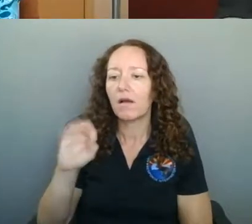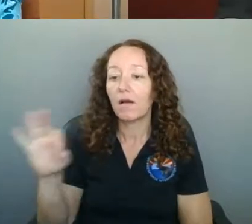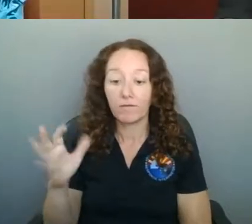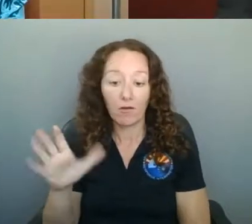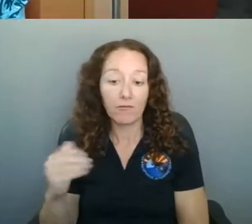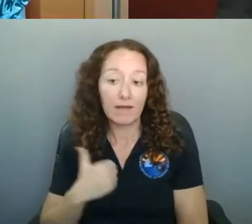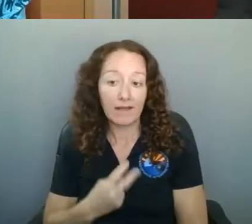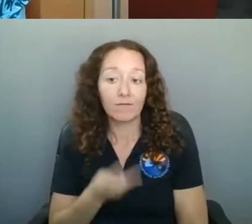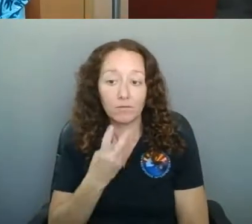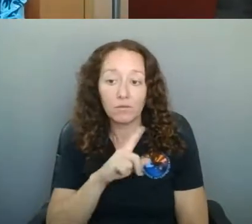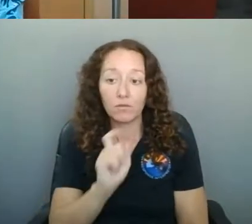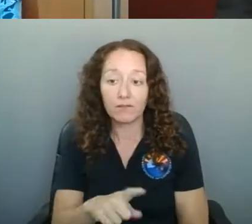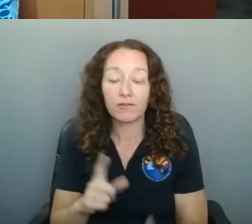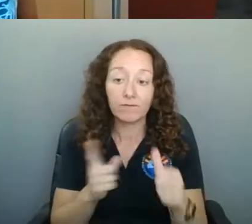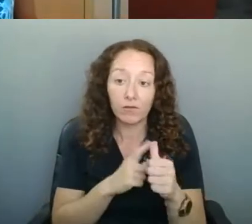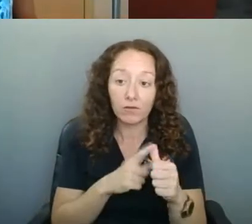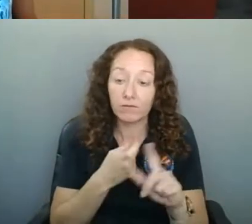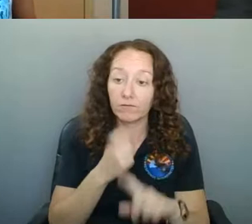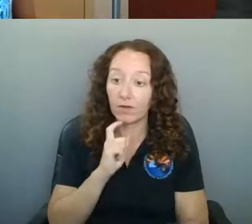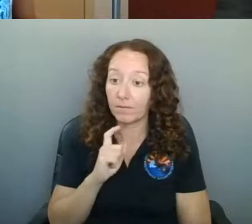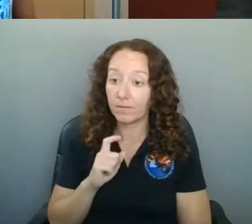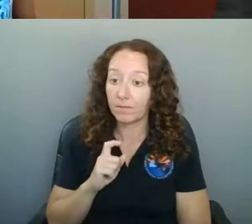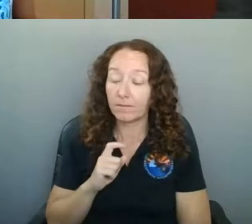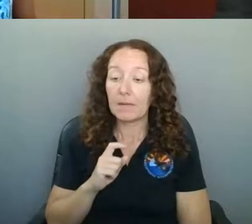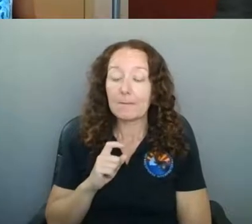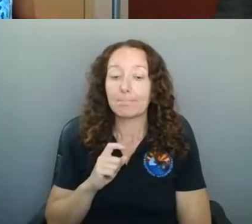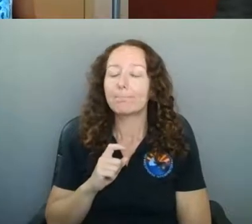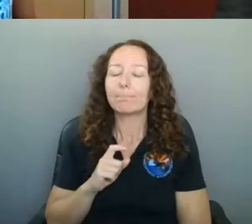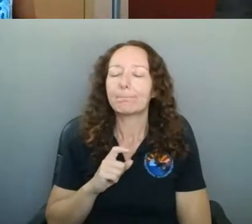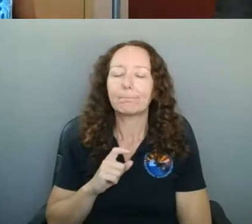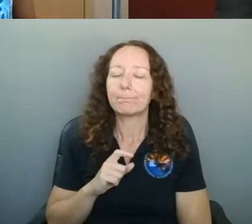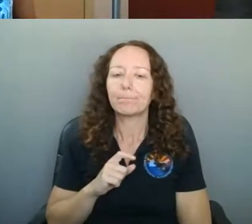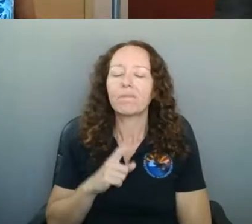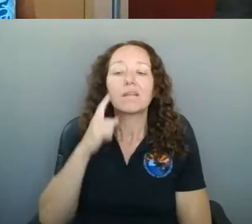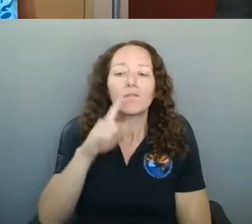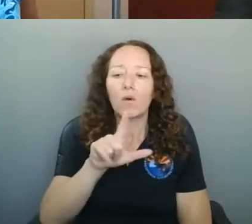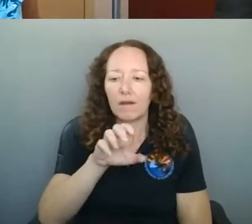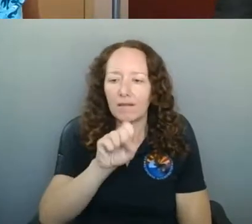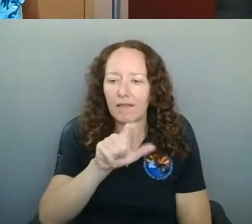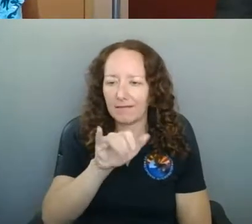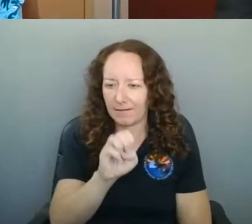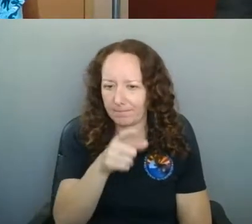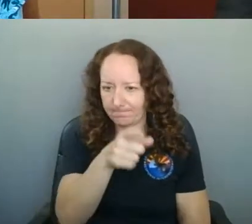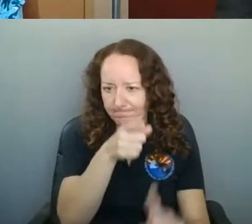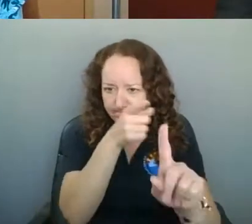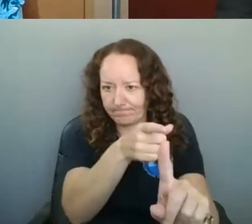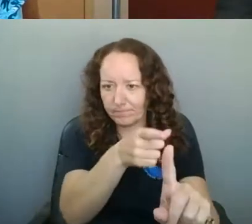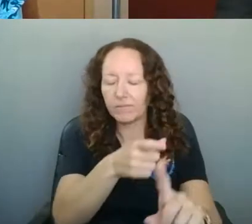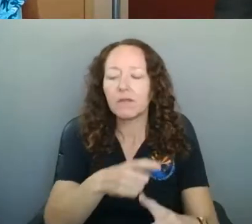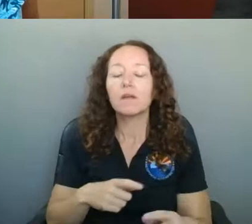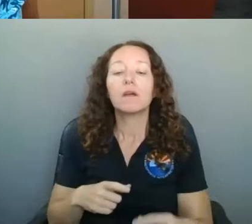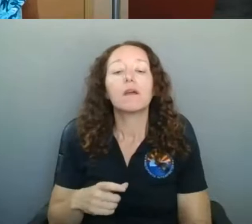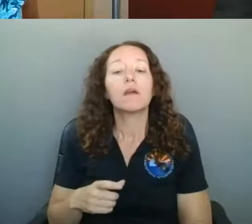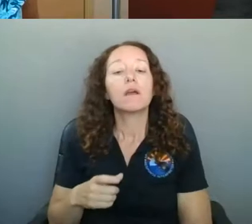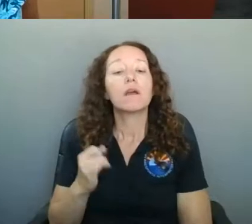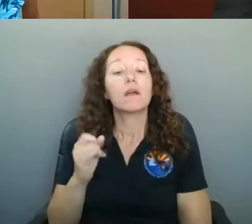So the first one I see is from, oh sorry, rather is for Leslie. Leslie, can a bar make arrangements with a